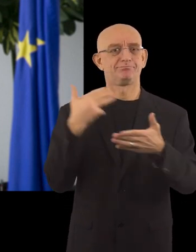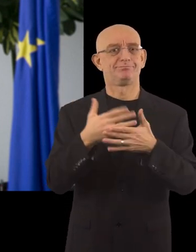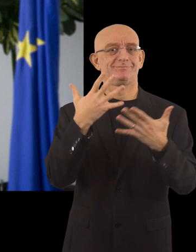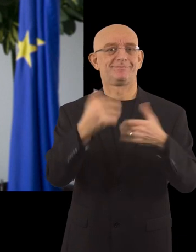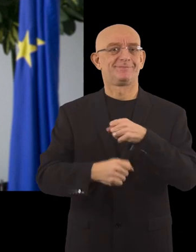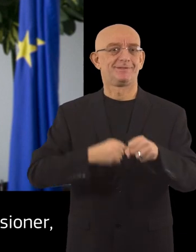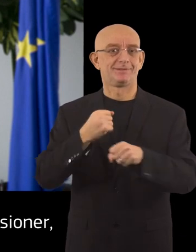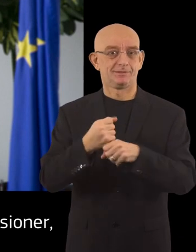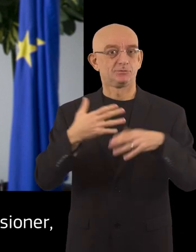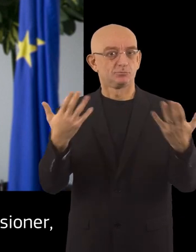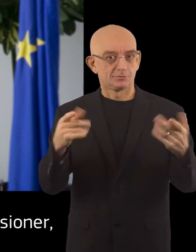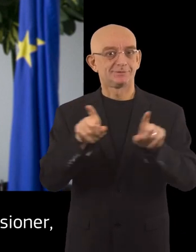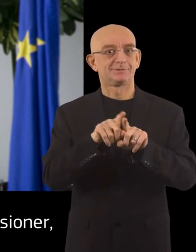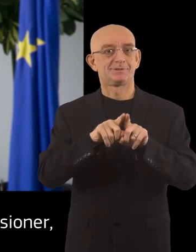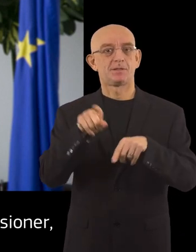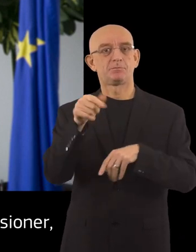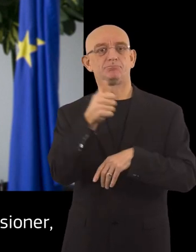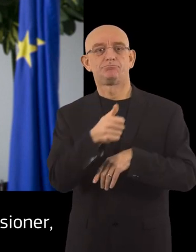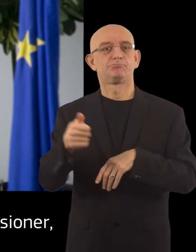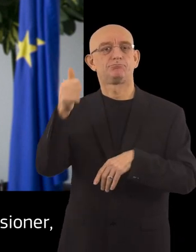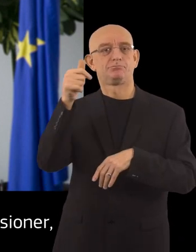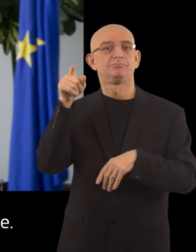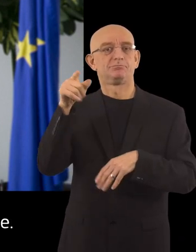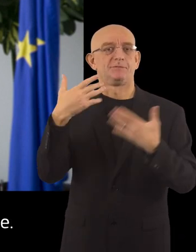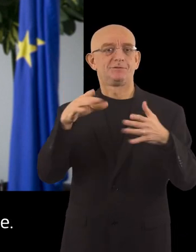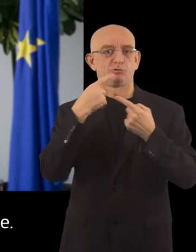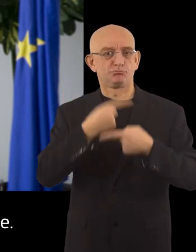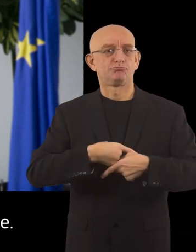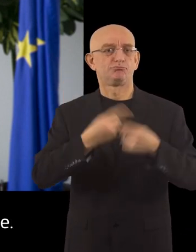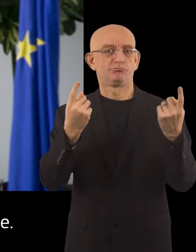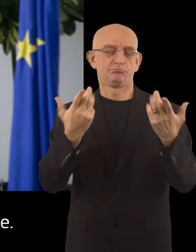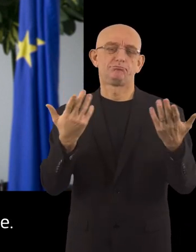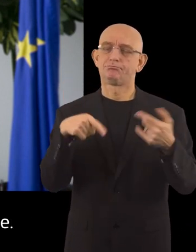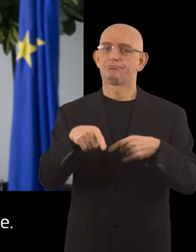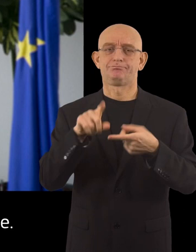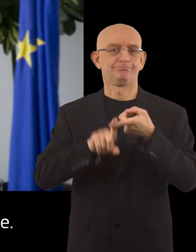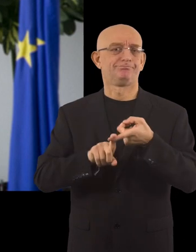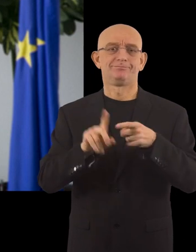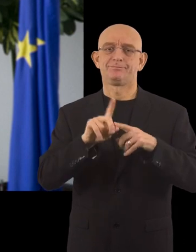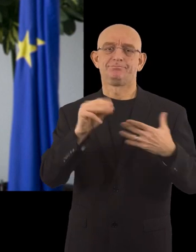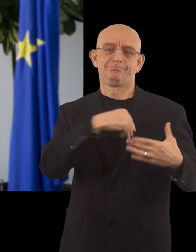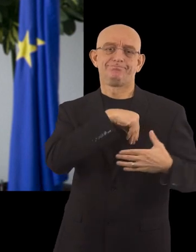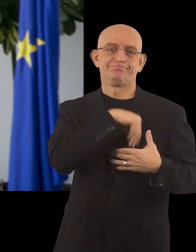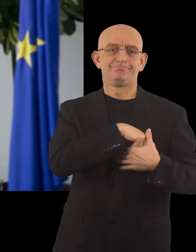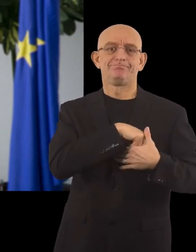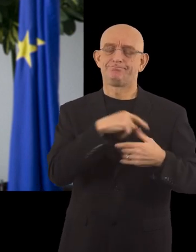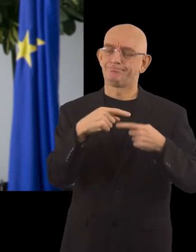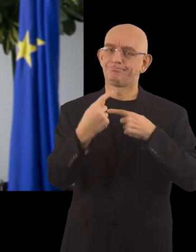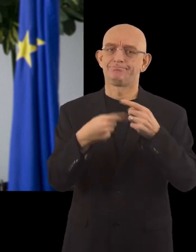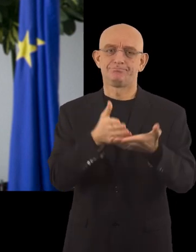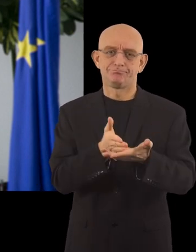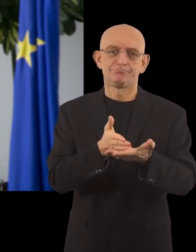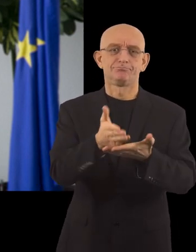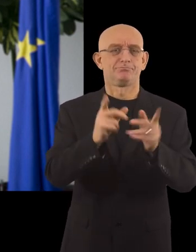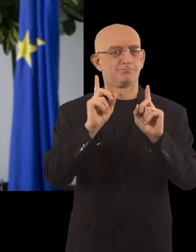the past 10 years. And as was also mentioned by the Commissioner, it will of course remain an important one. Accessibility is